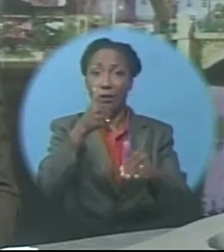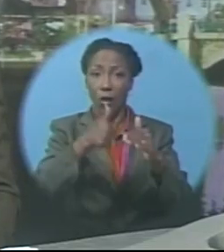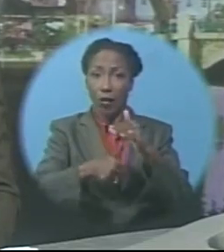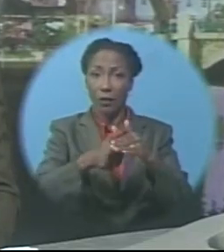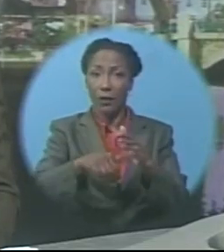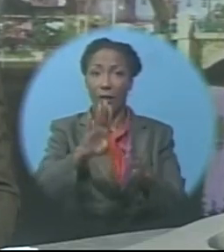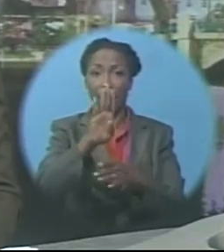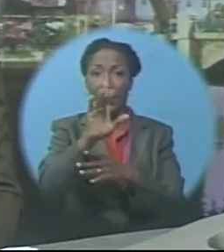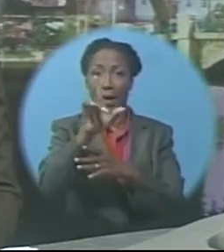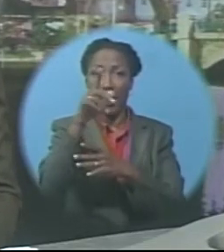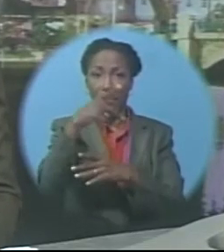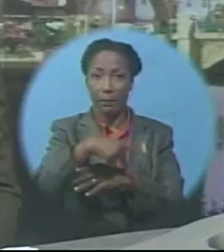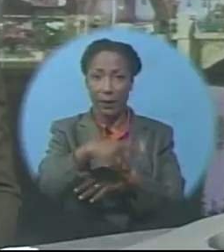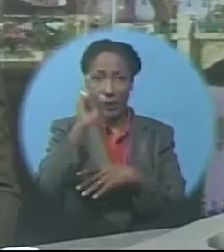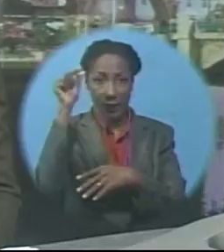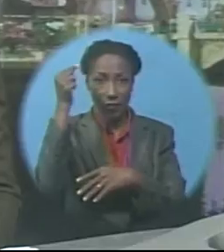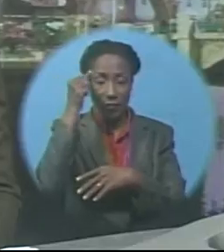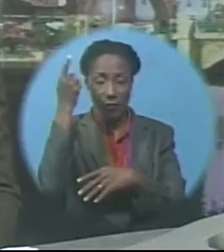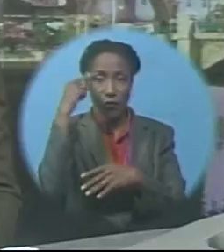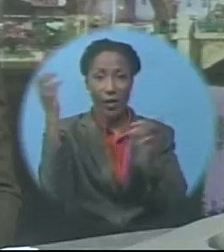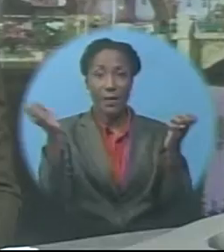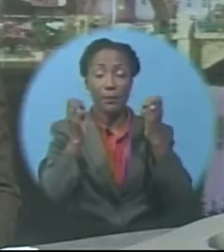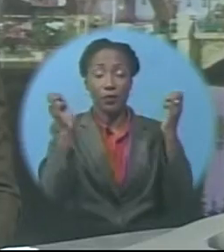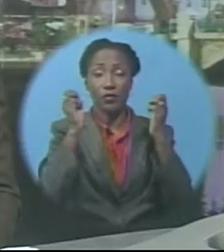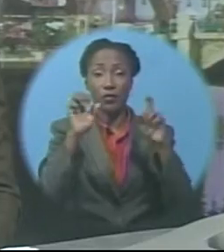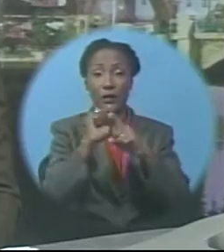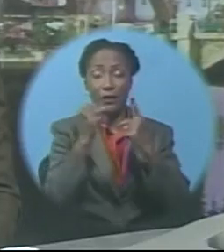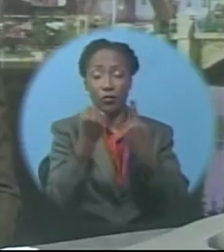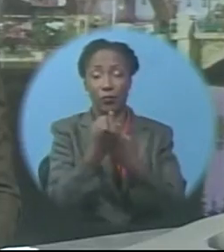Party administration for emergency situations.